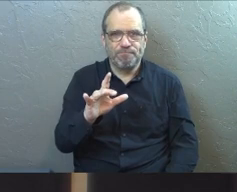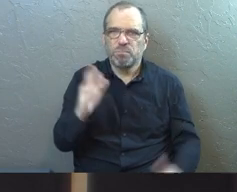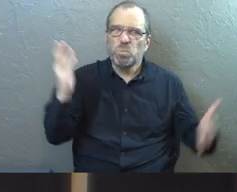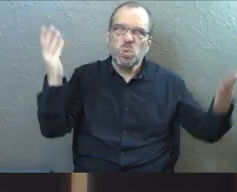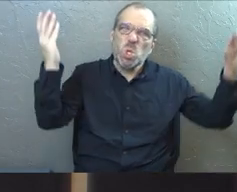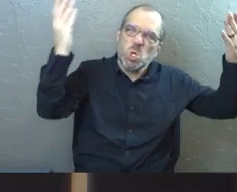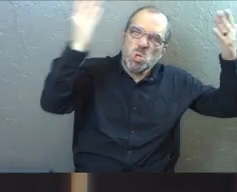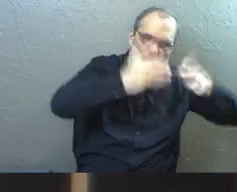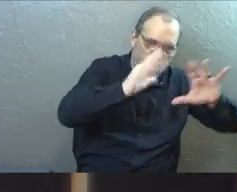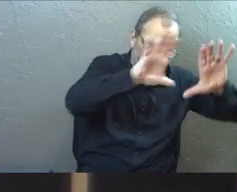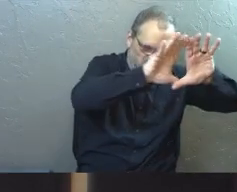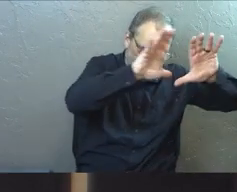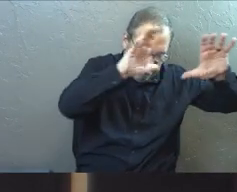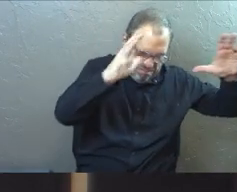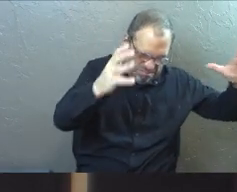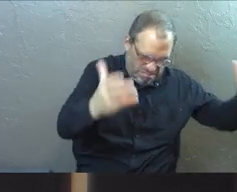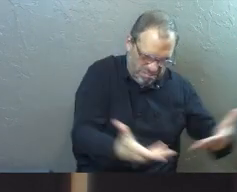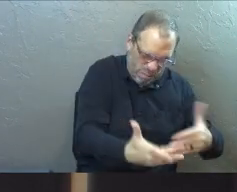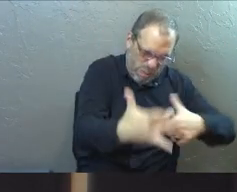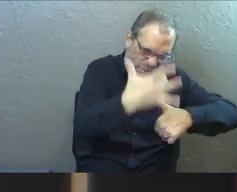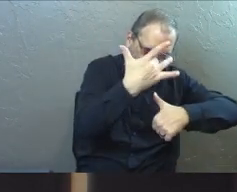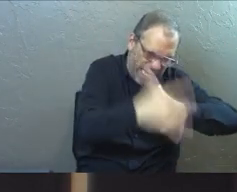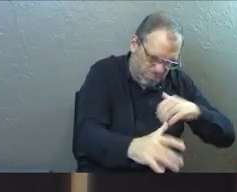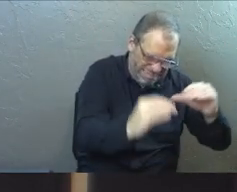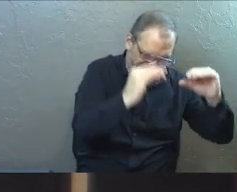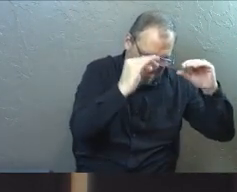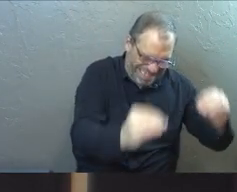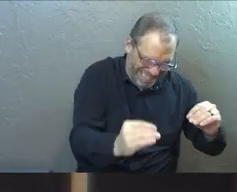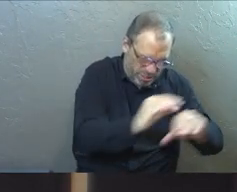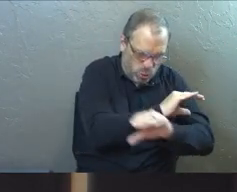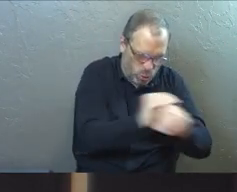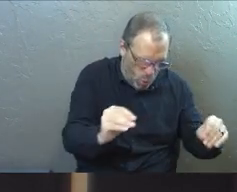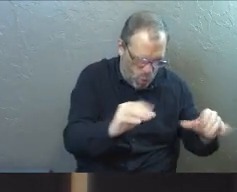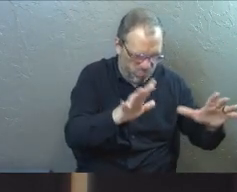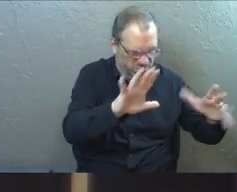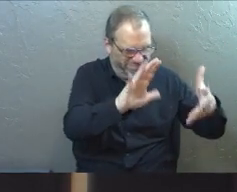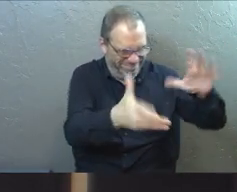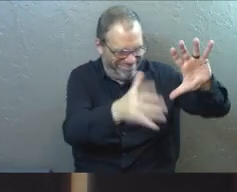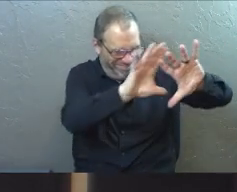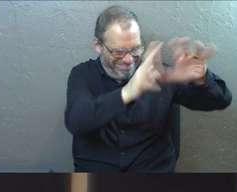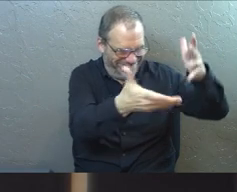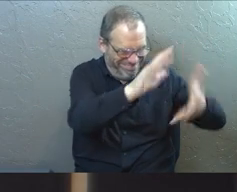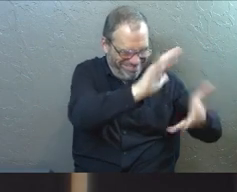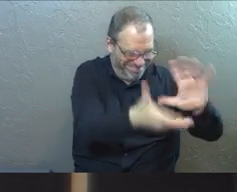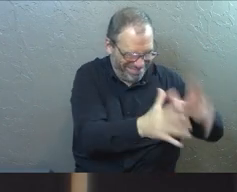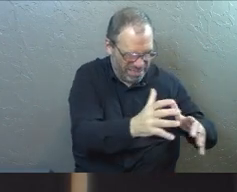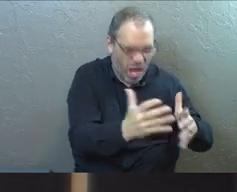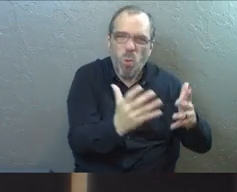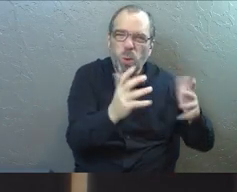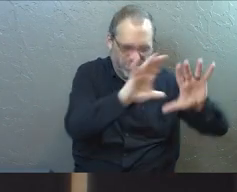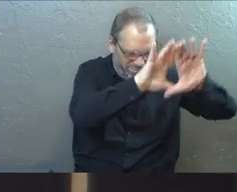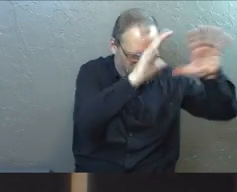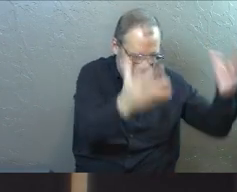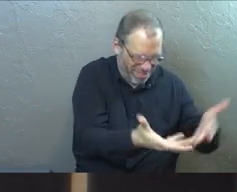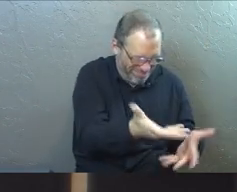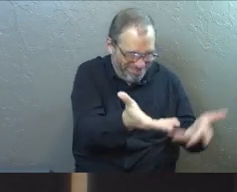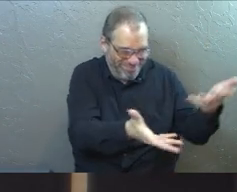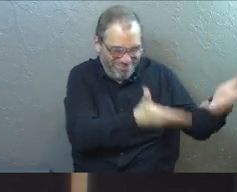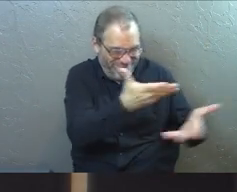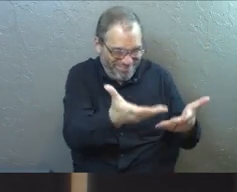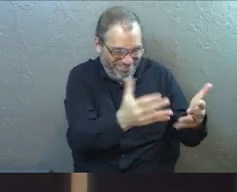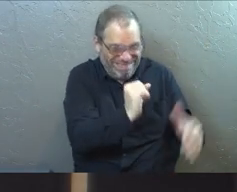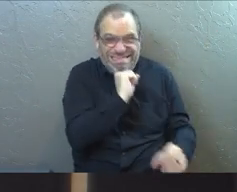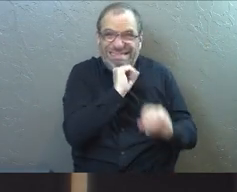darkness. It's empty. It's void. It's formless. This is a picture for us of what darkness is. There's